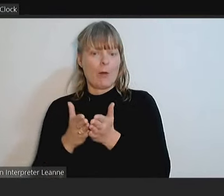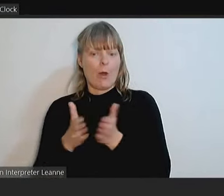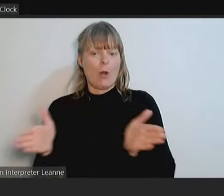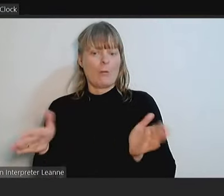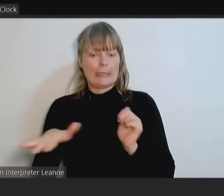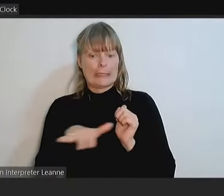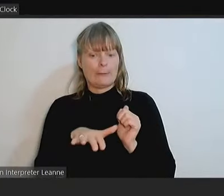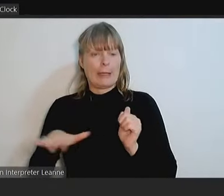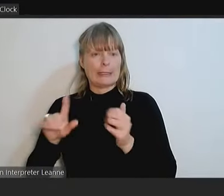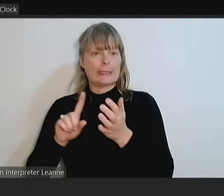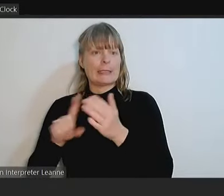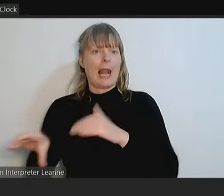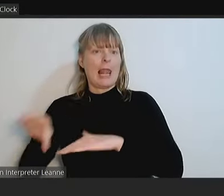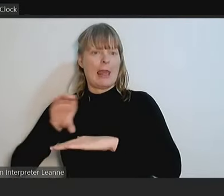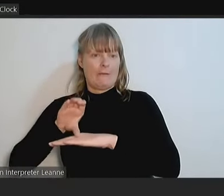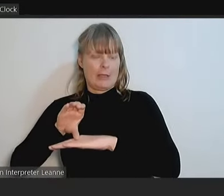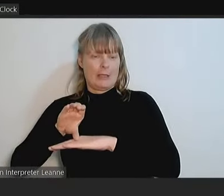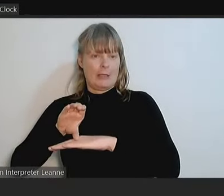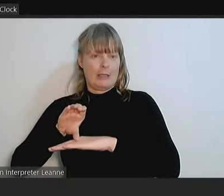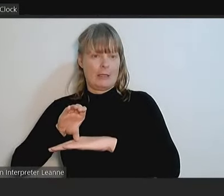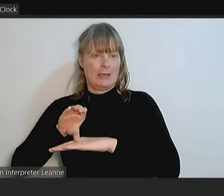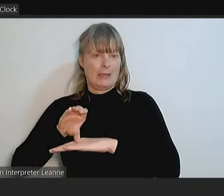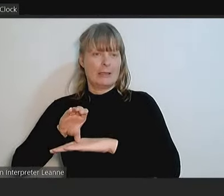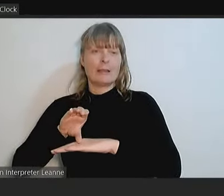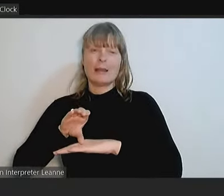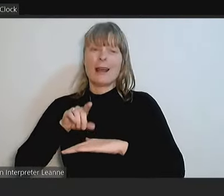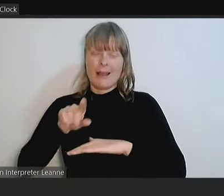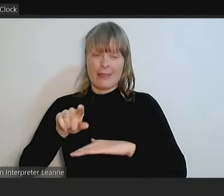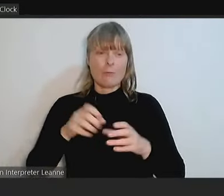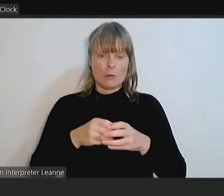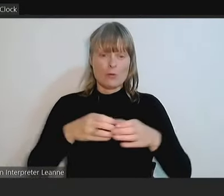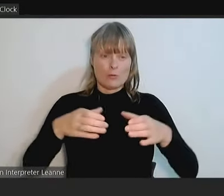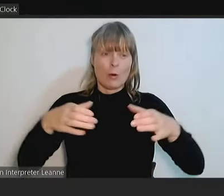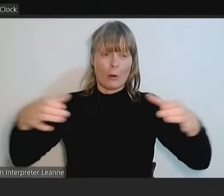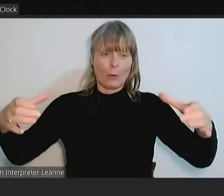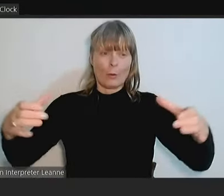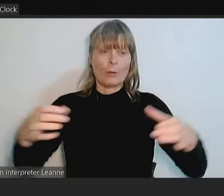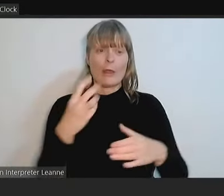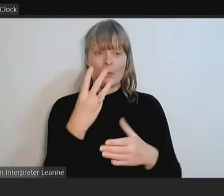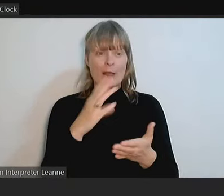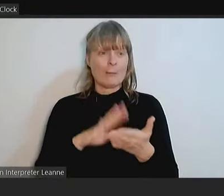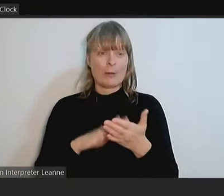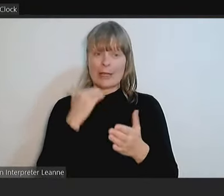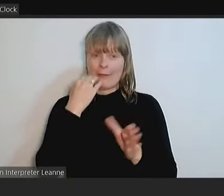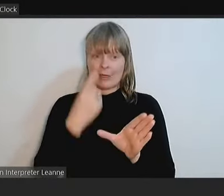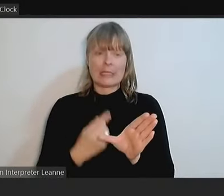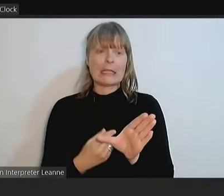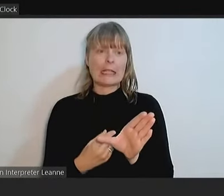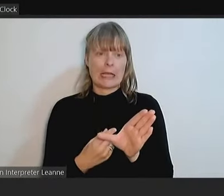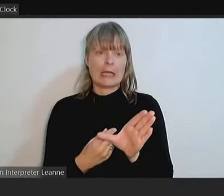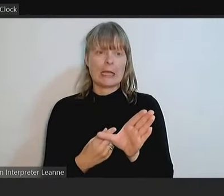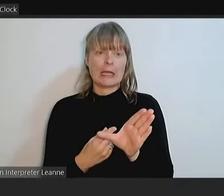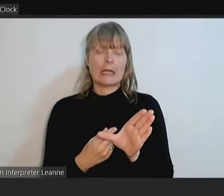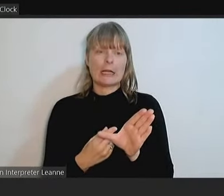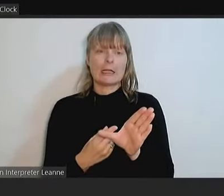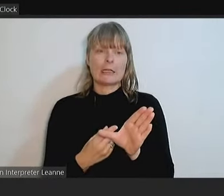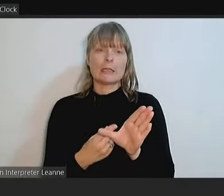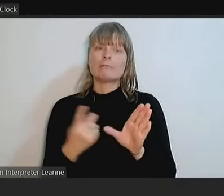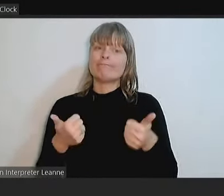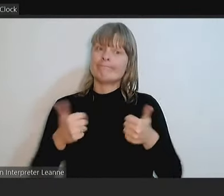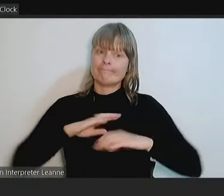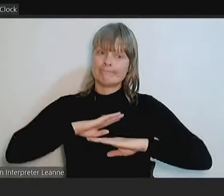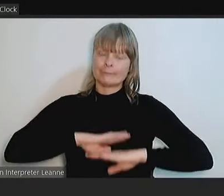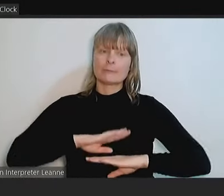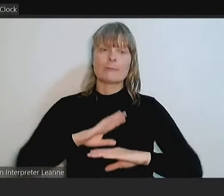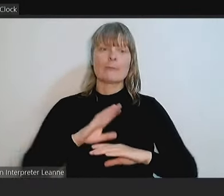course, that the open space levy will be growing by 3 million a year. So that will be a great comfort. But also the open space